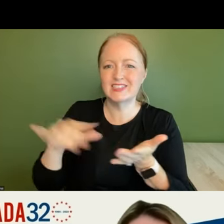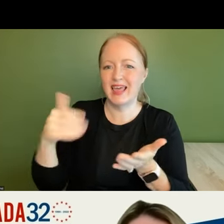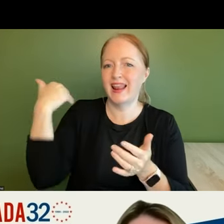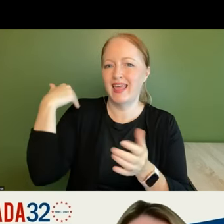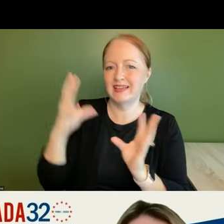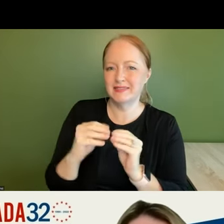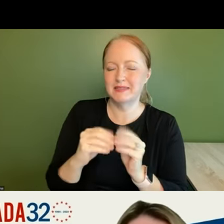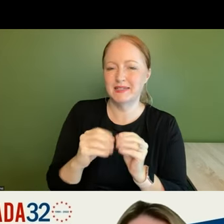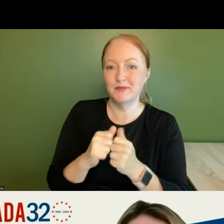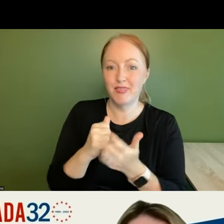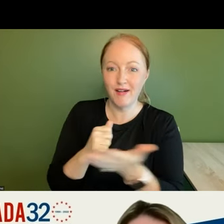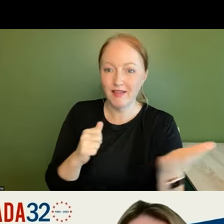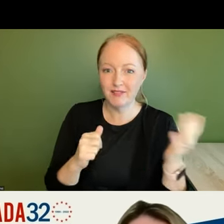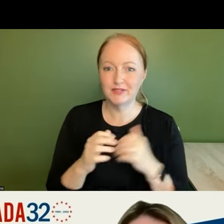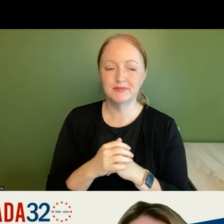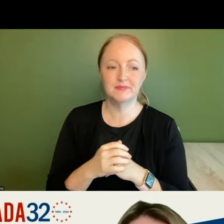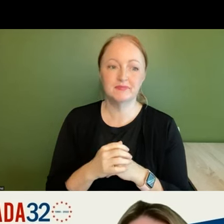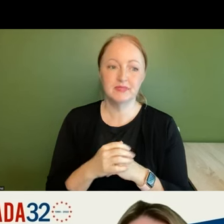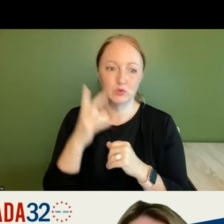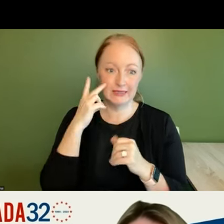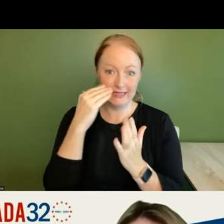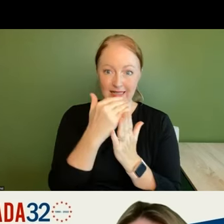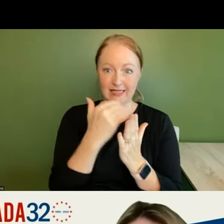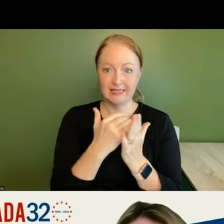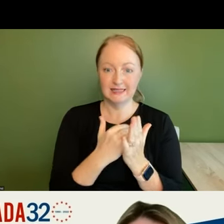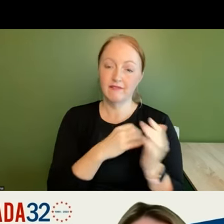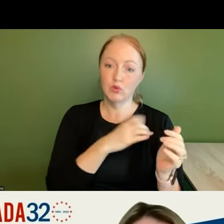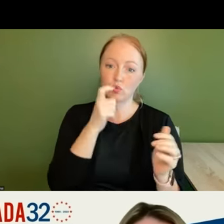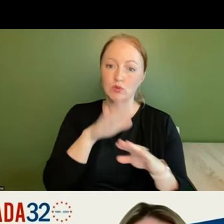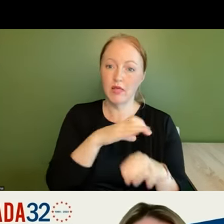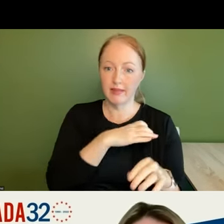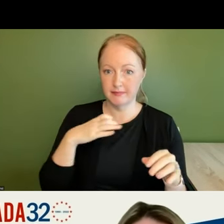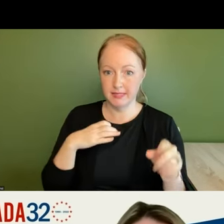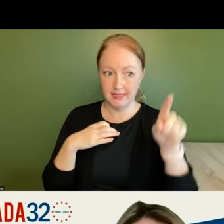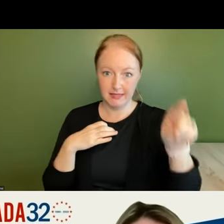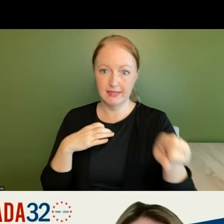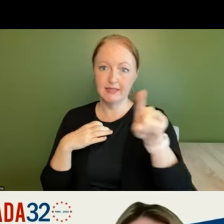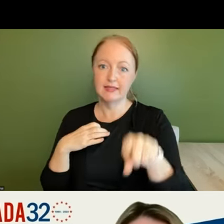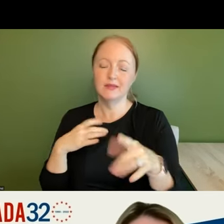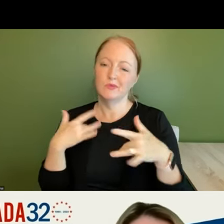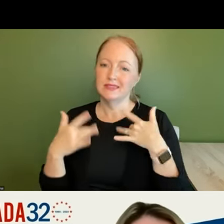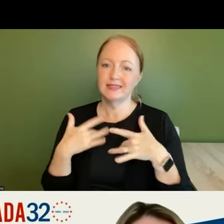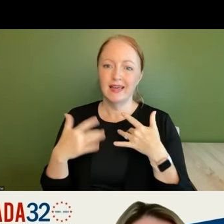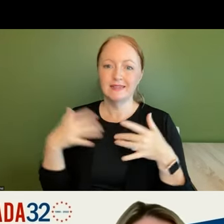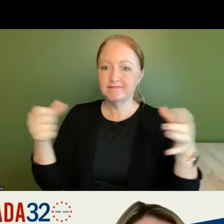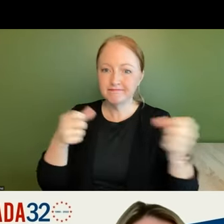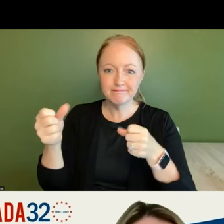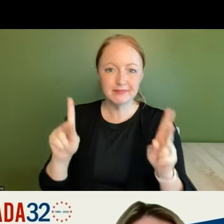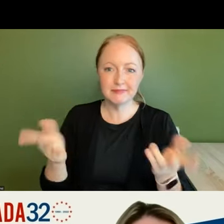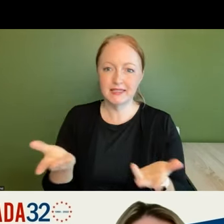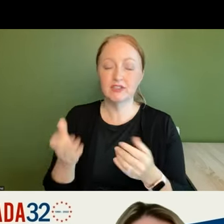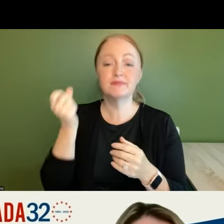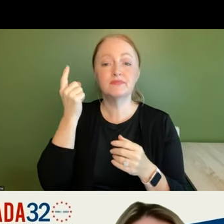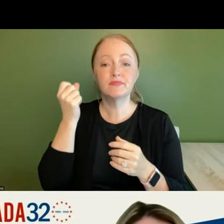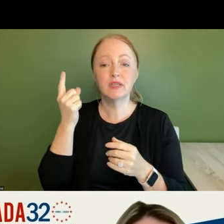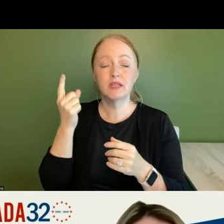time with all of you um you can see here the list of committee members um we're really excited to have people here i will note that